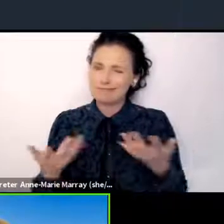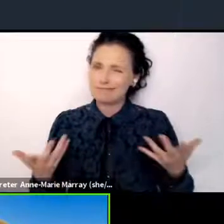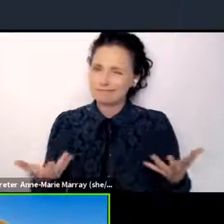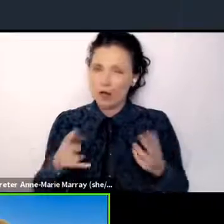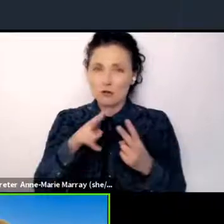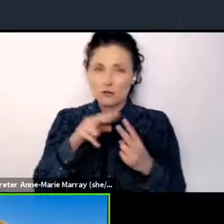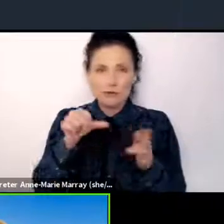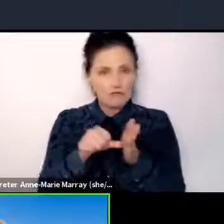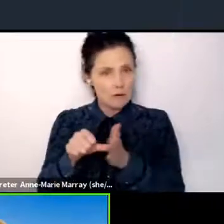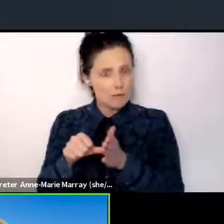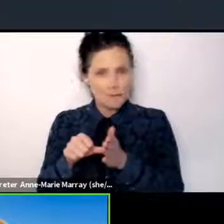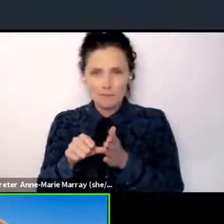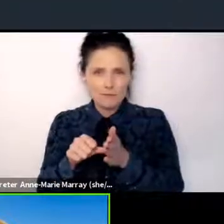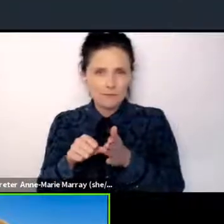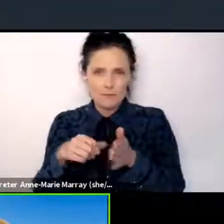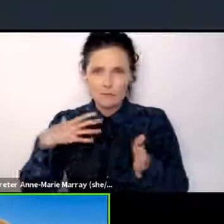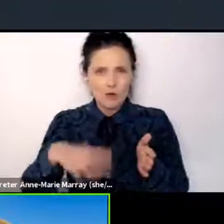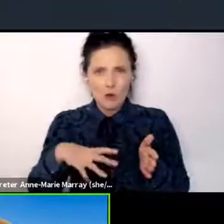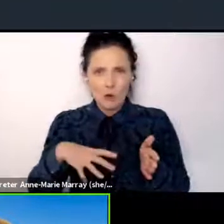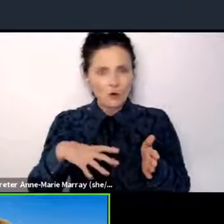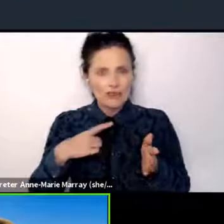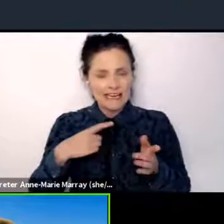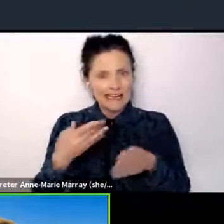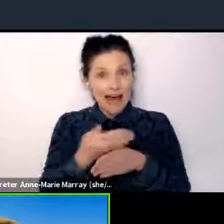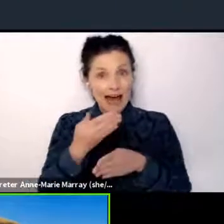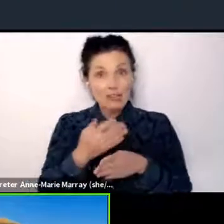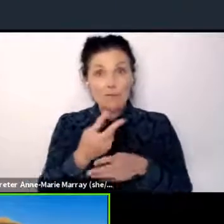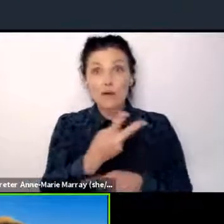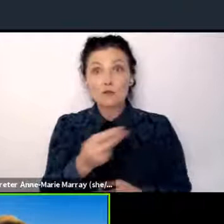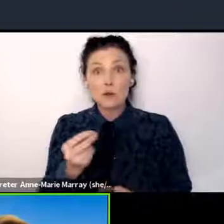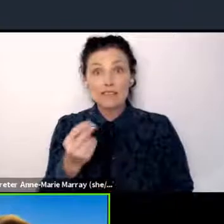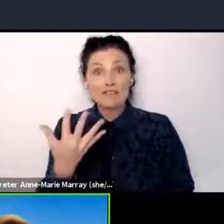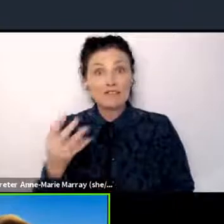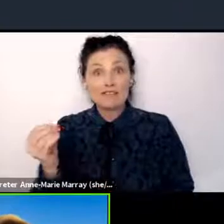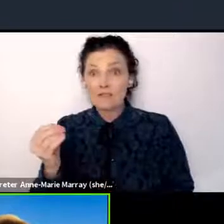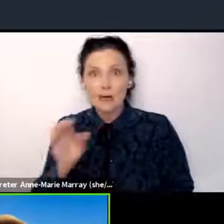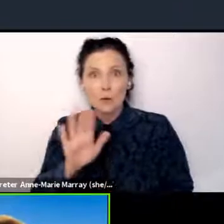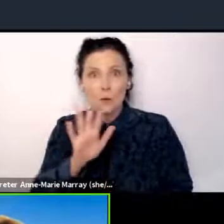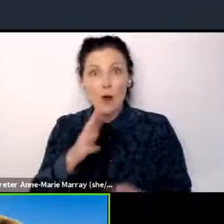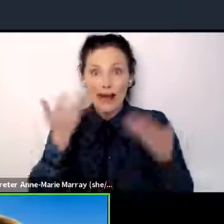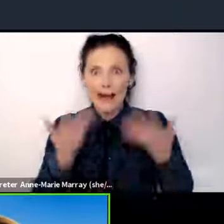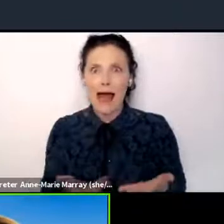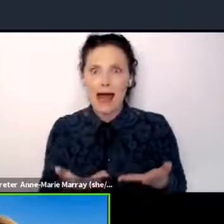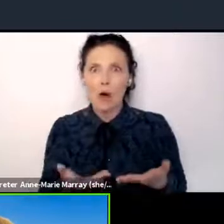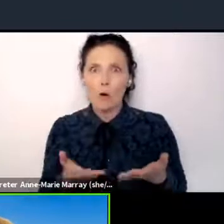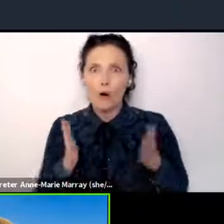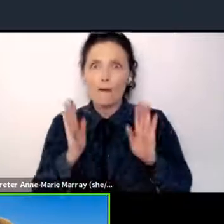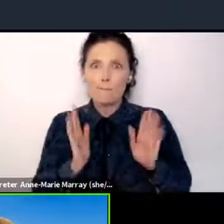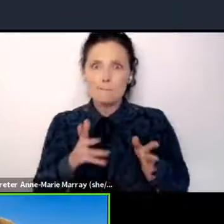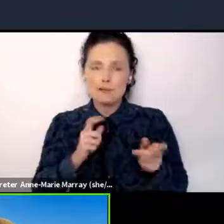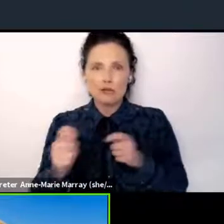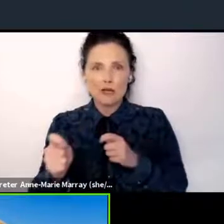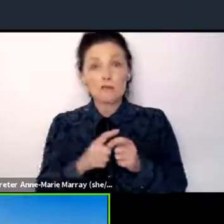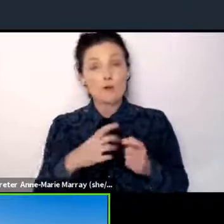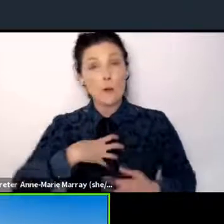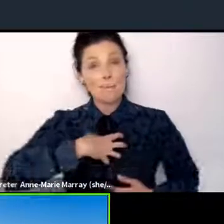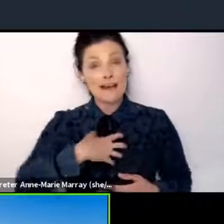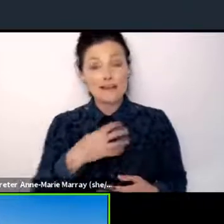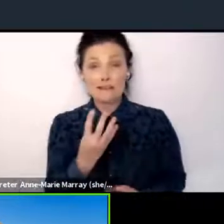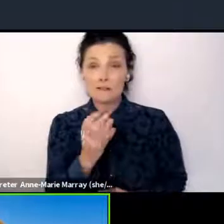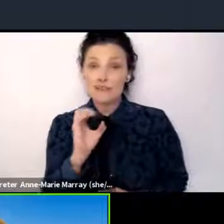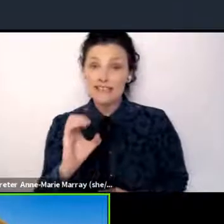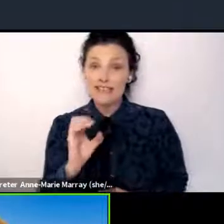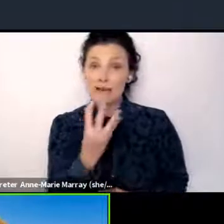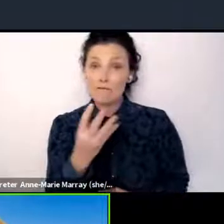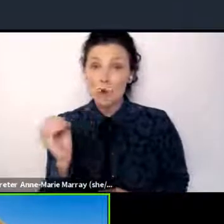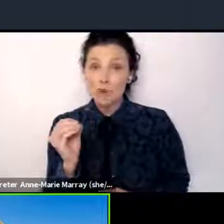we don't need action by 2050. We need action right now. So the mayors of C40 cities are already committed